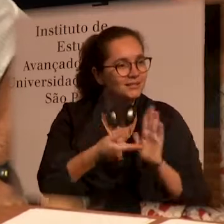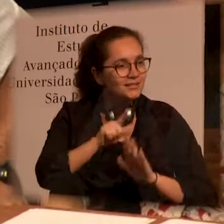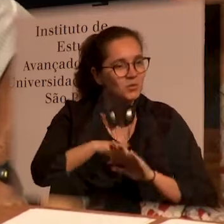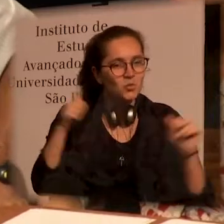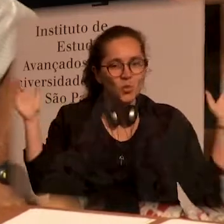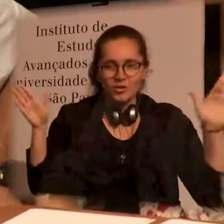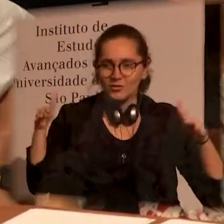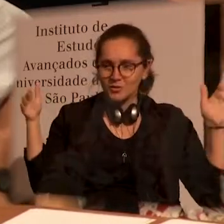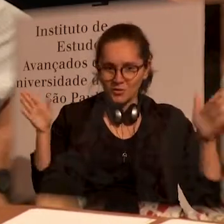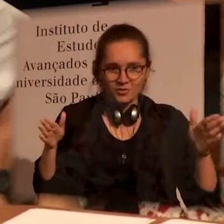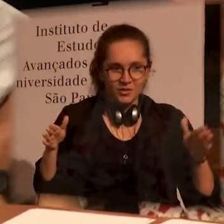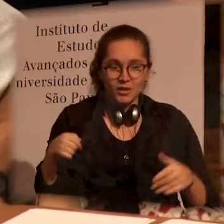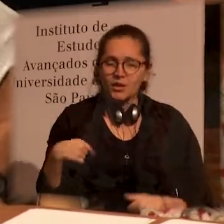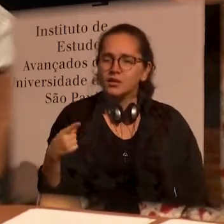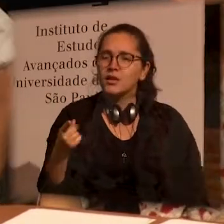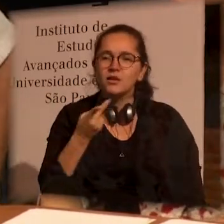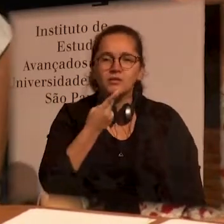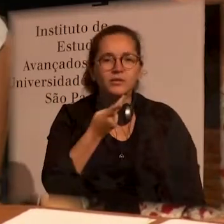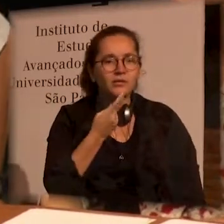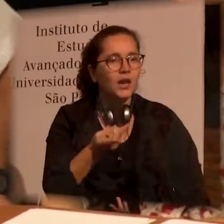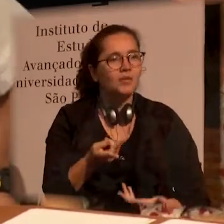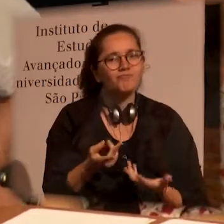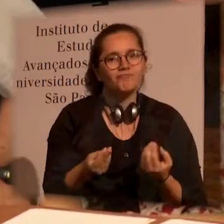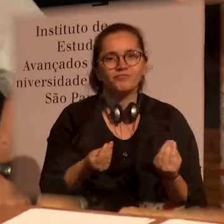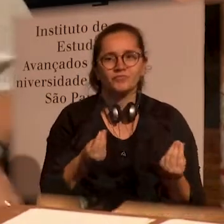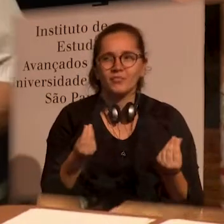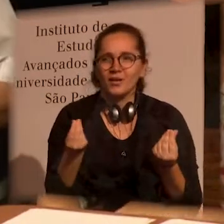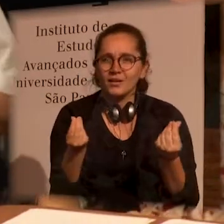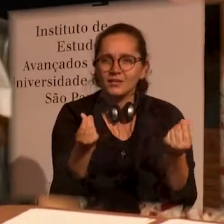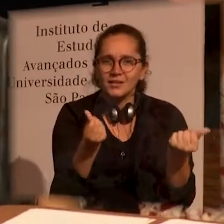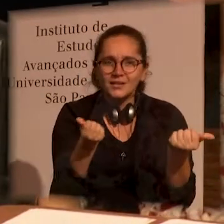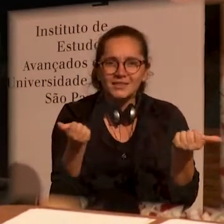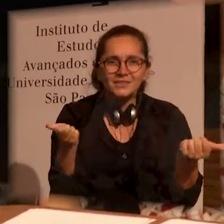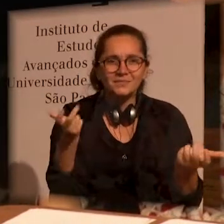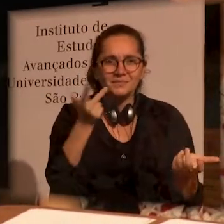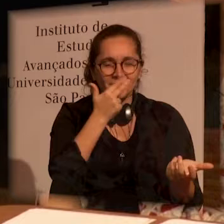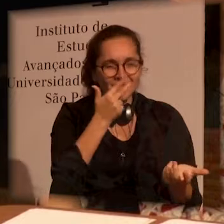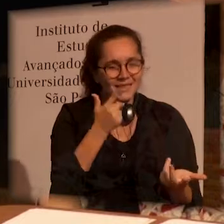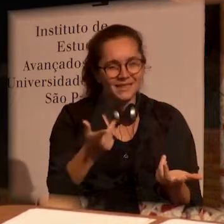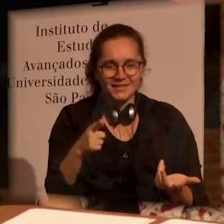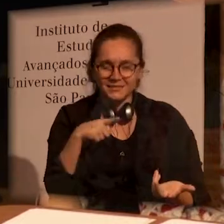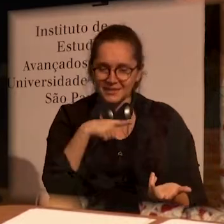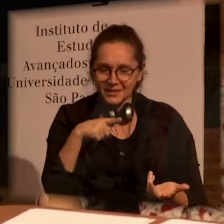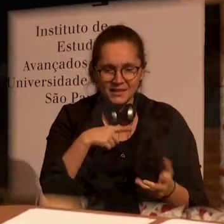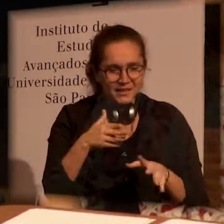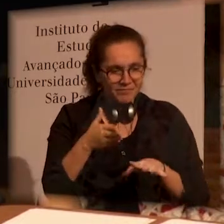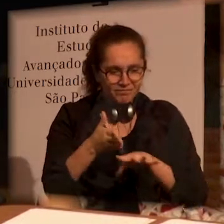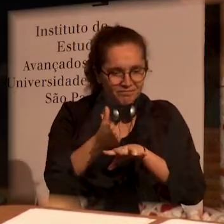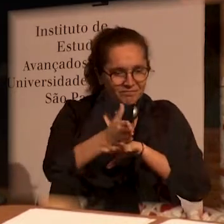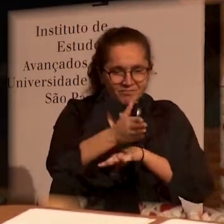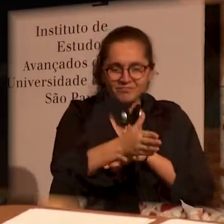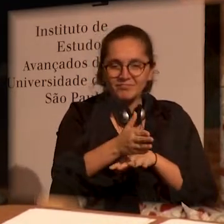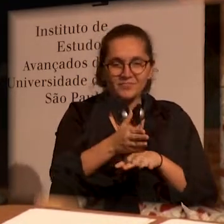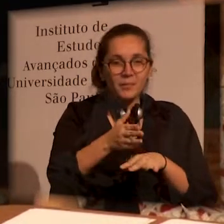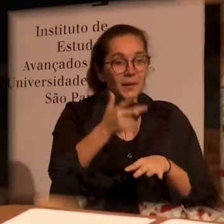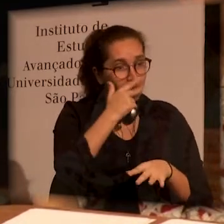a very important archangel. And he will manifest himself via